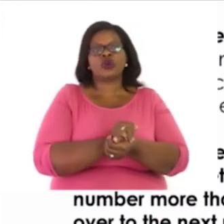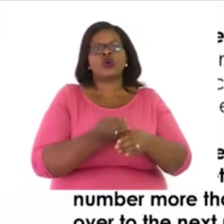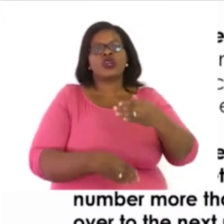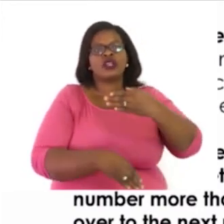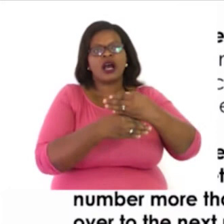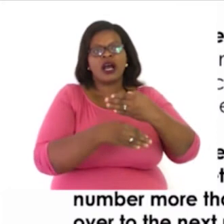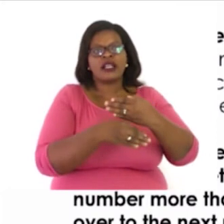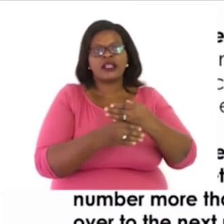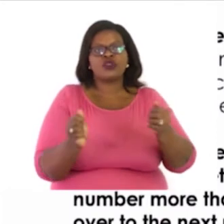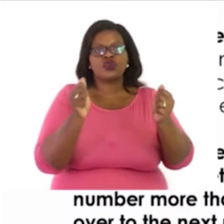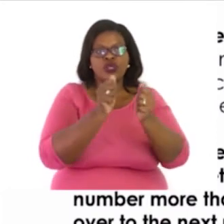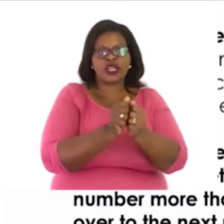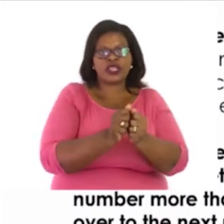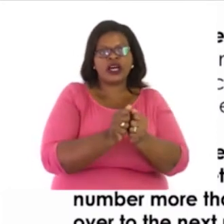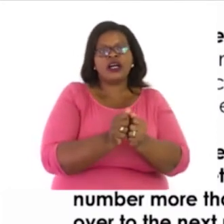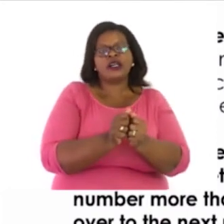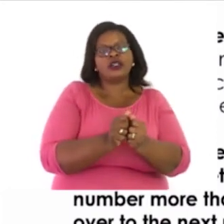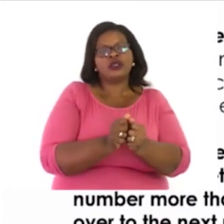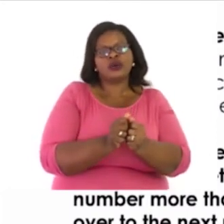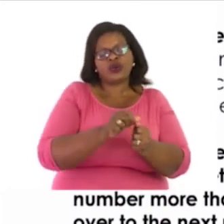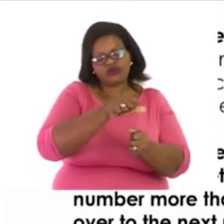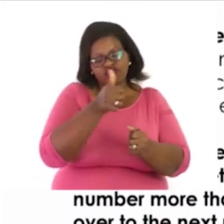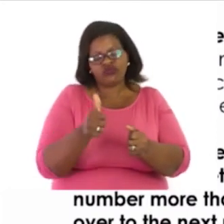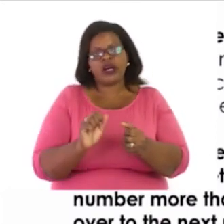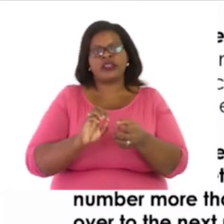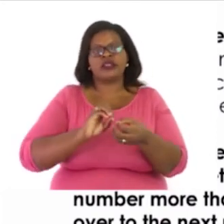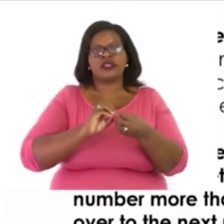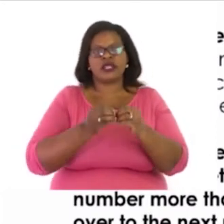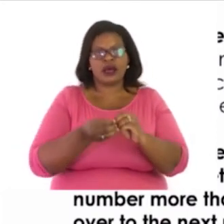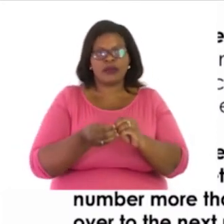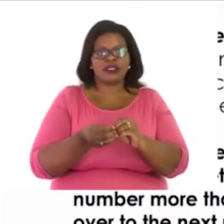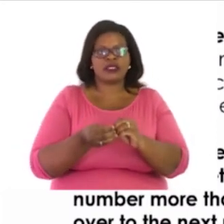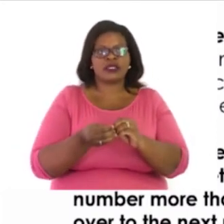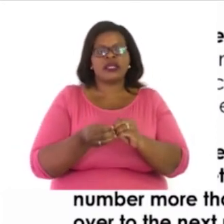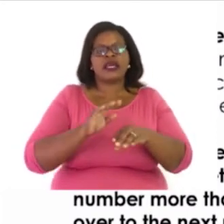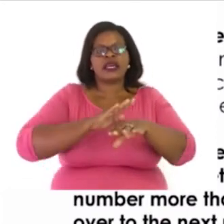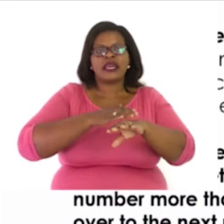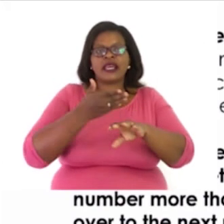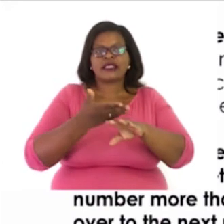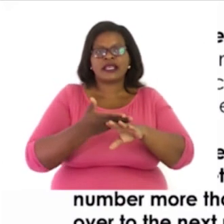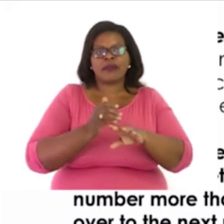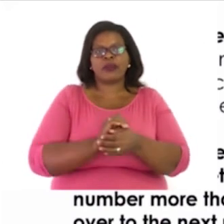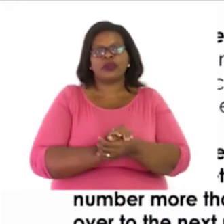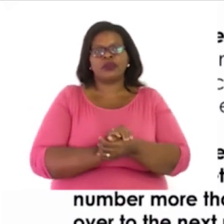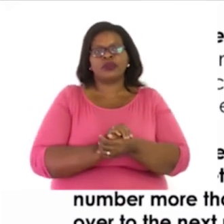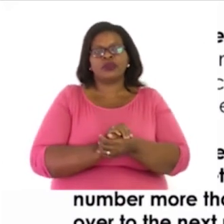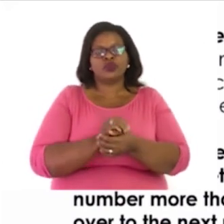with the other numbers. Now, let's do a few examples to see what we've just read.